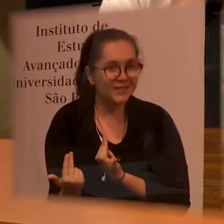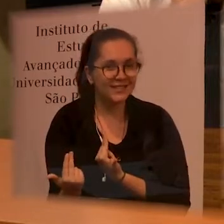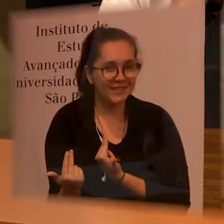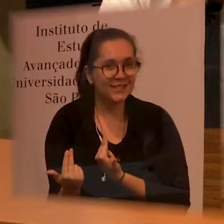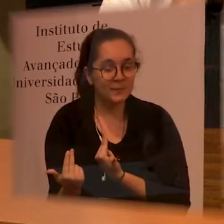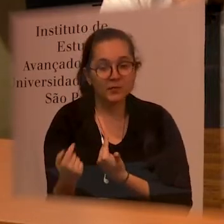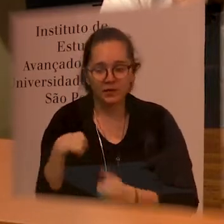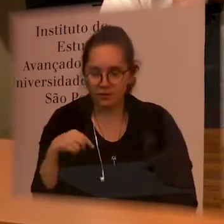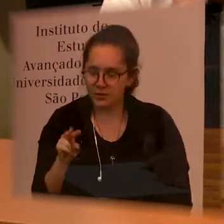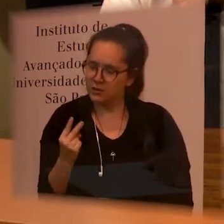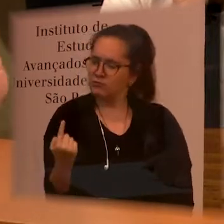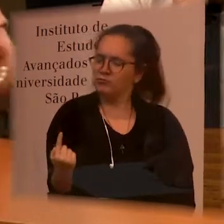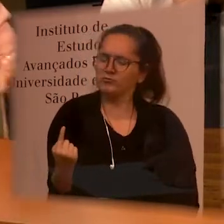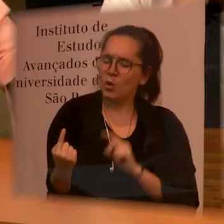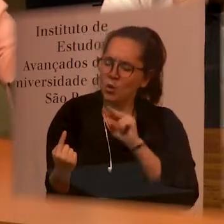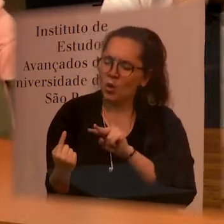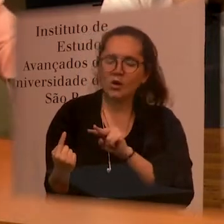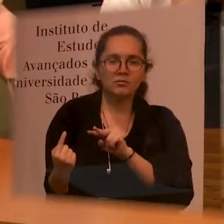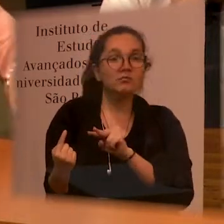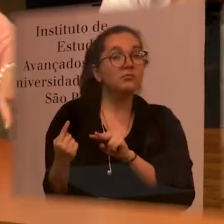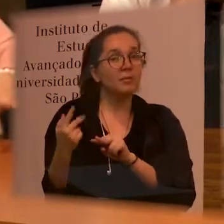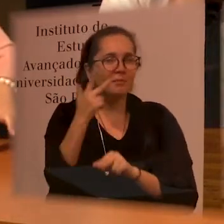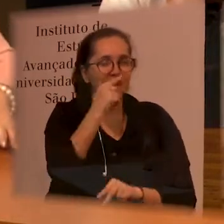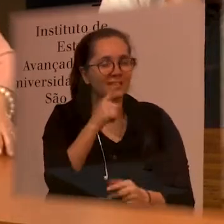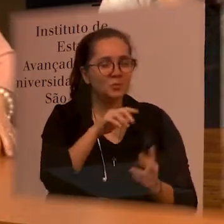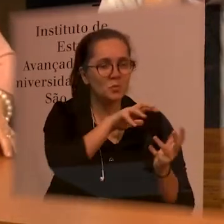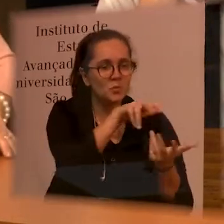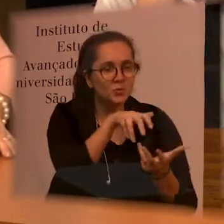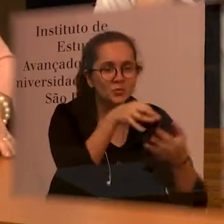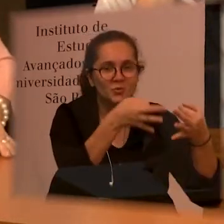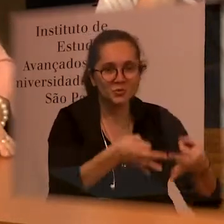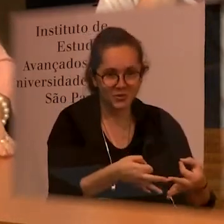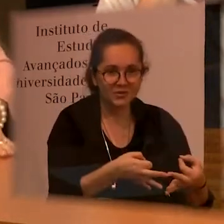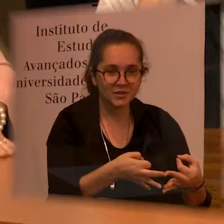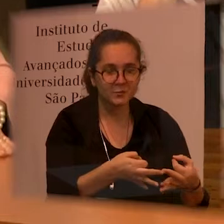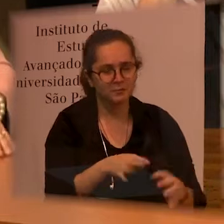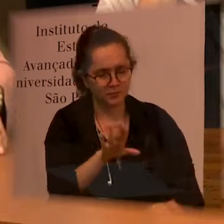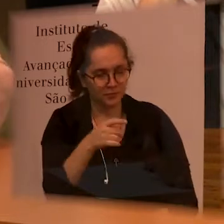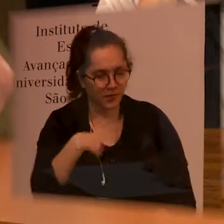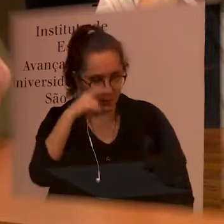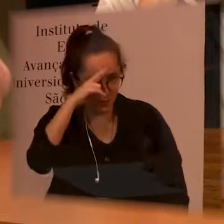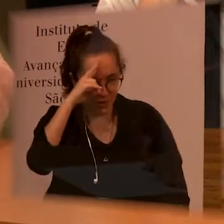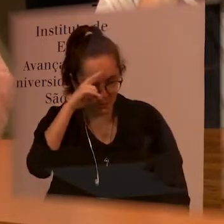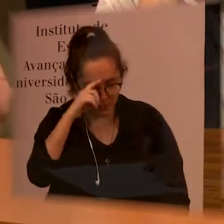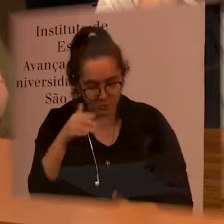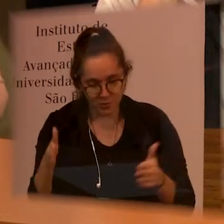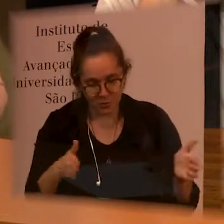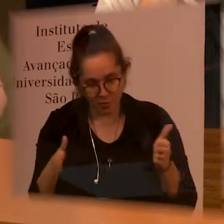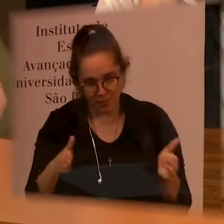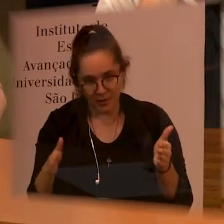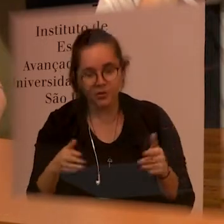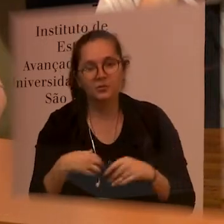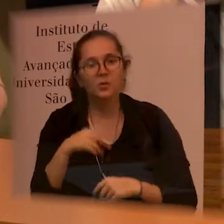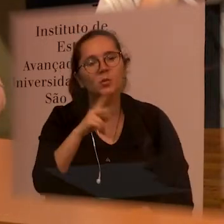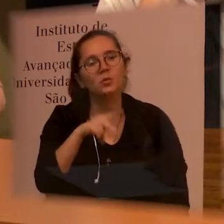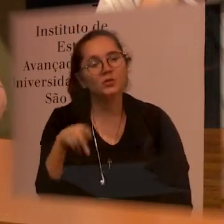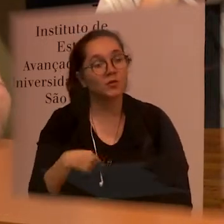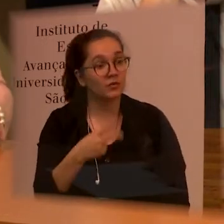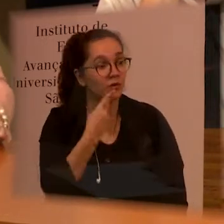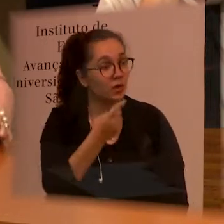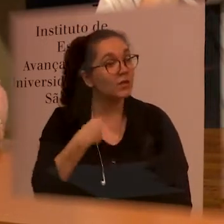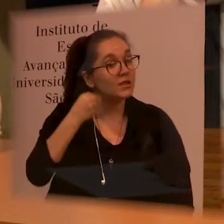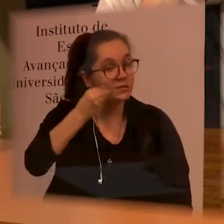then you be a more fair world I recall a moment when Professor Saldiv or sorry